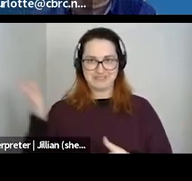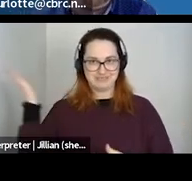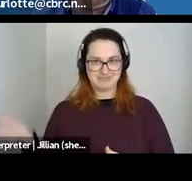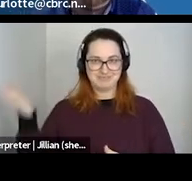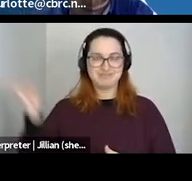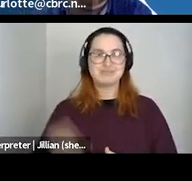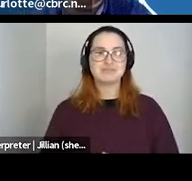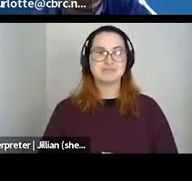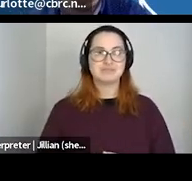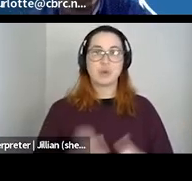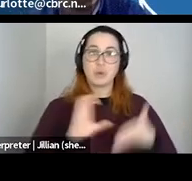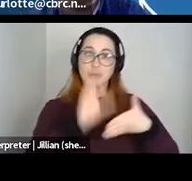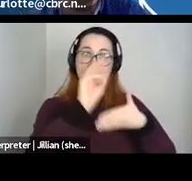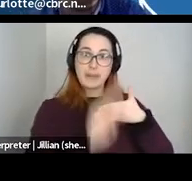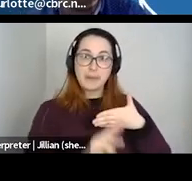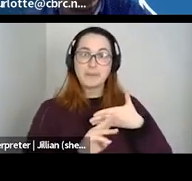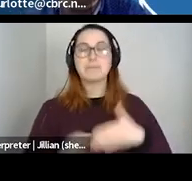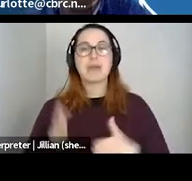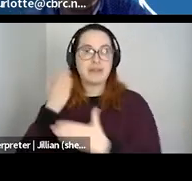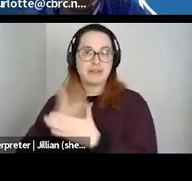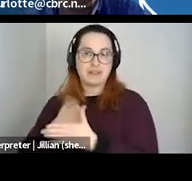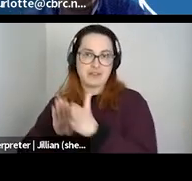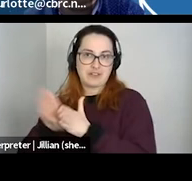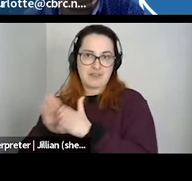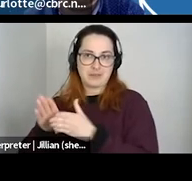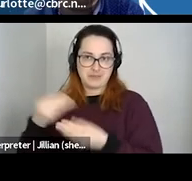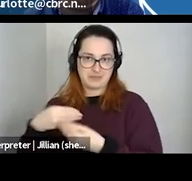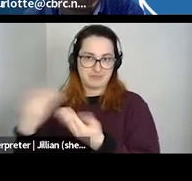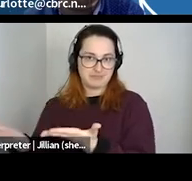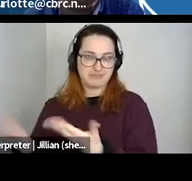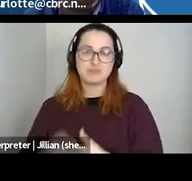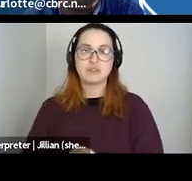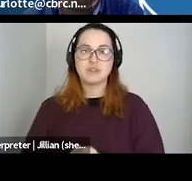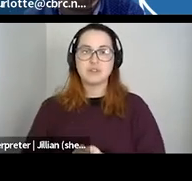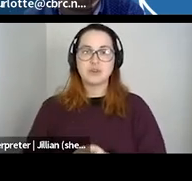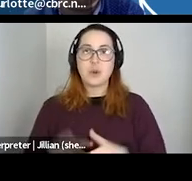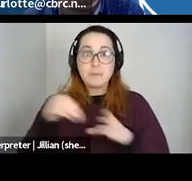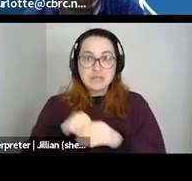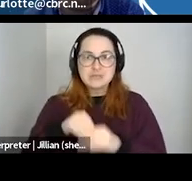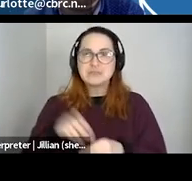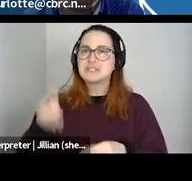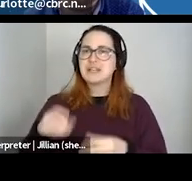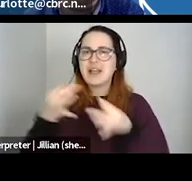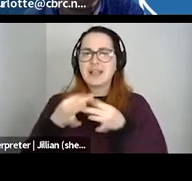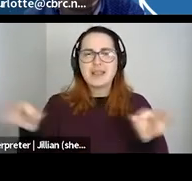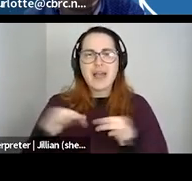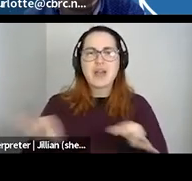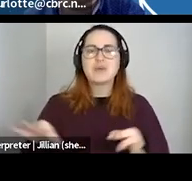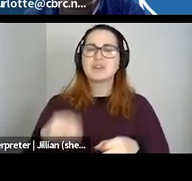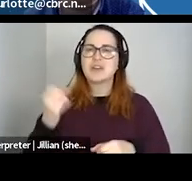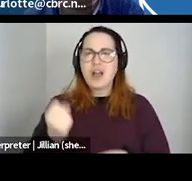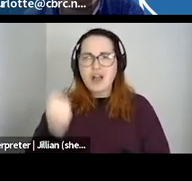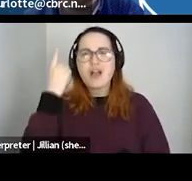Curriculum and then intervention development and delivery. We want to give participants a common language and grounding in health inequities and an understanding